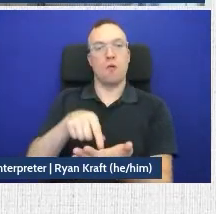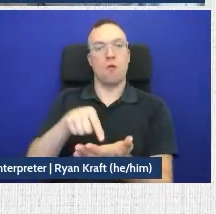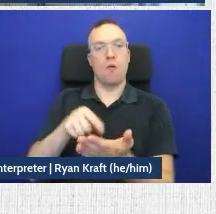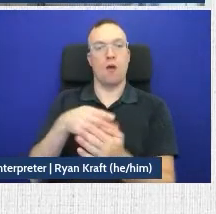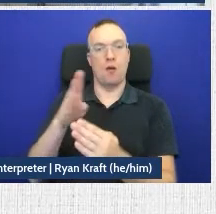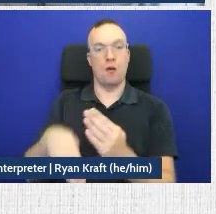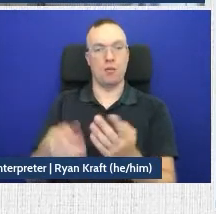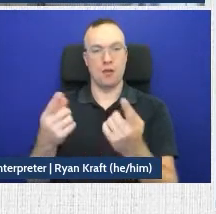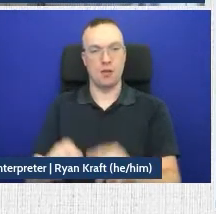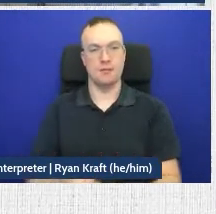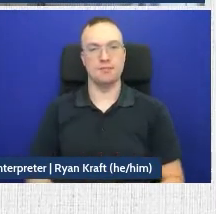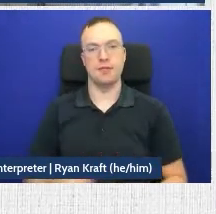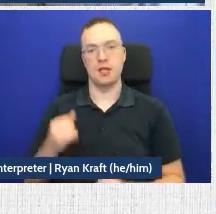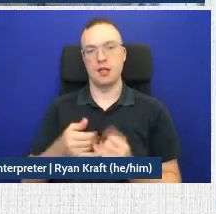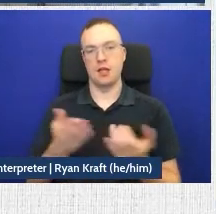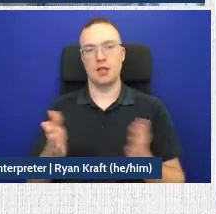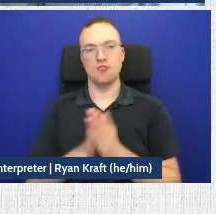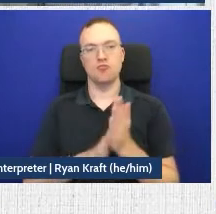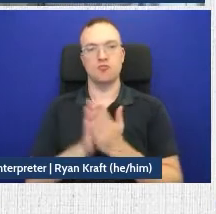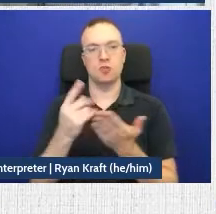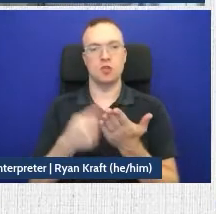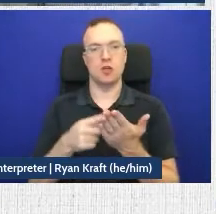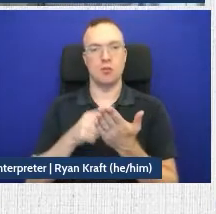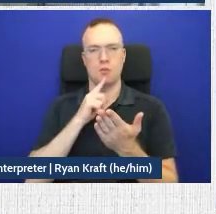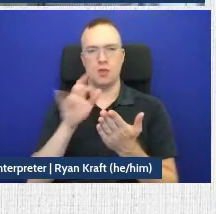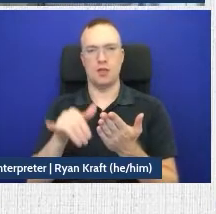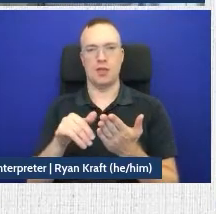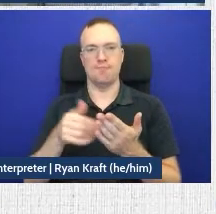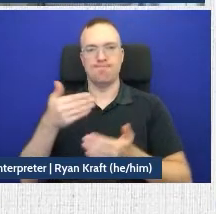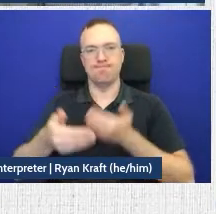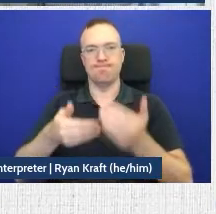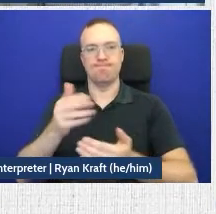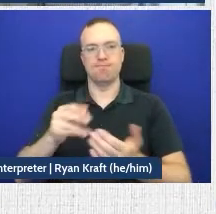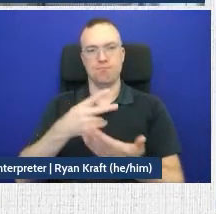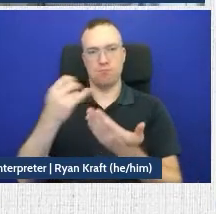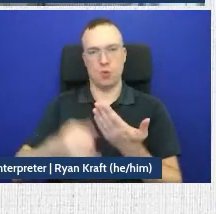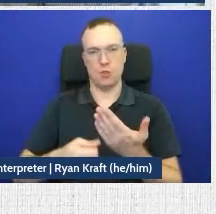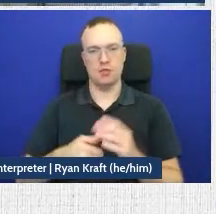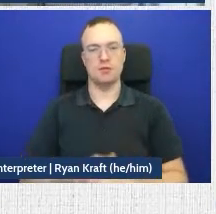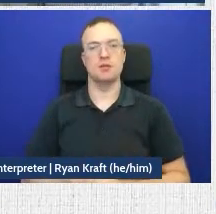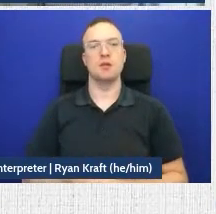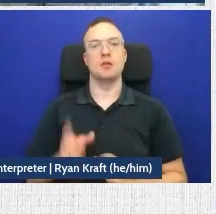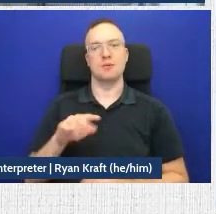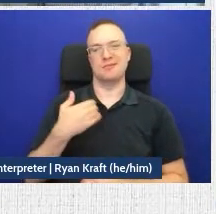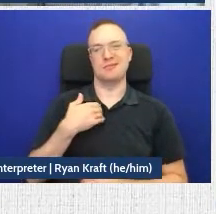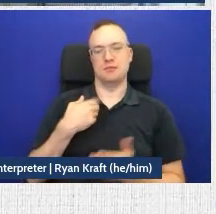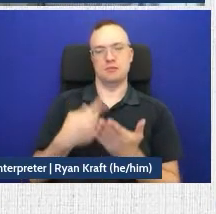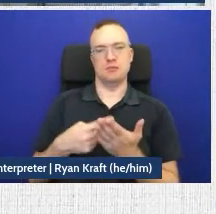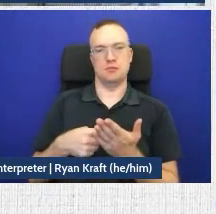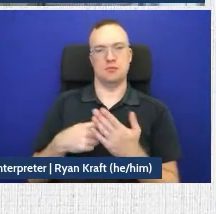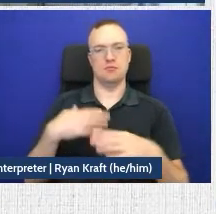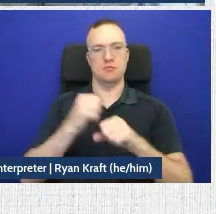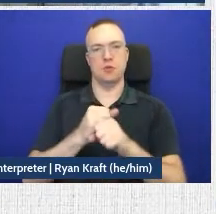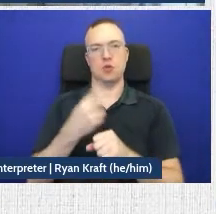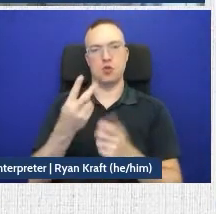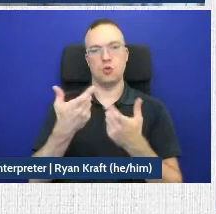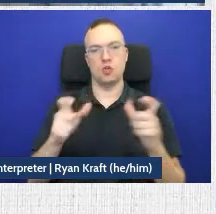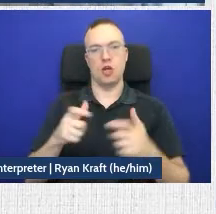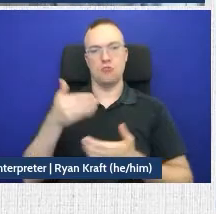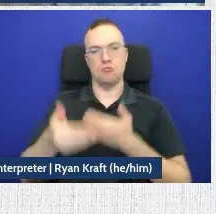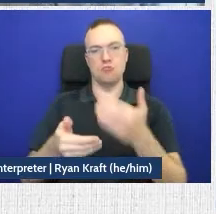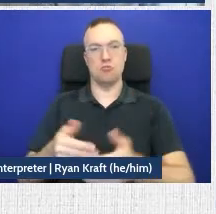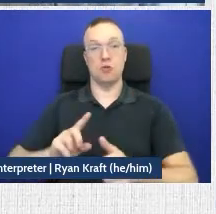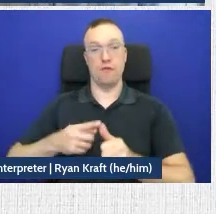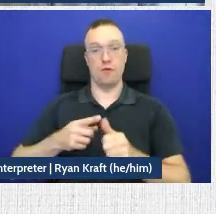the last thing I wanted to talk about was kind of the stages of the project. And we kind of did this in two main stages. So the first